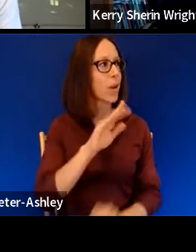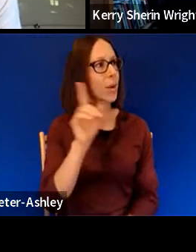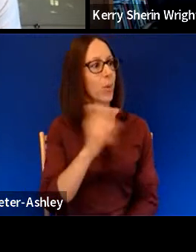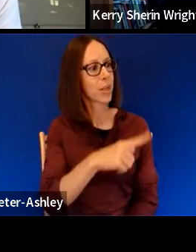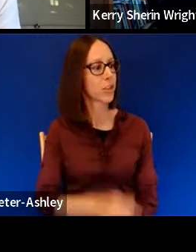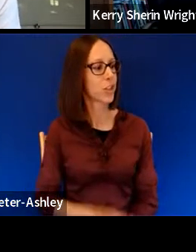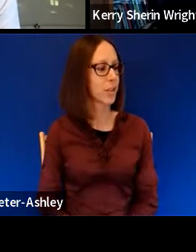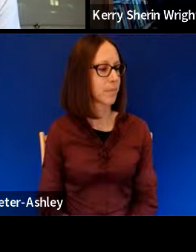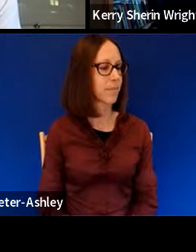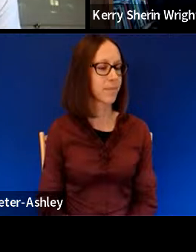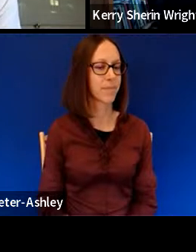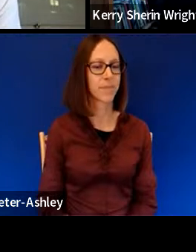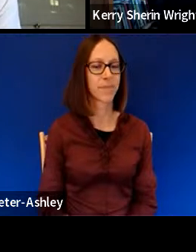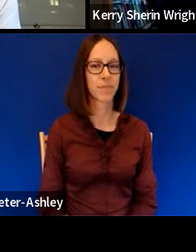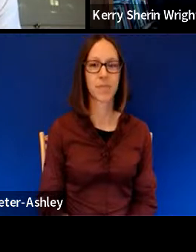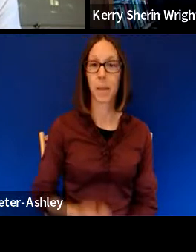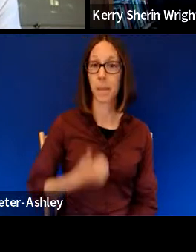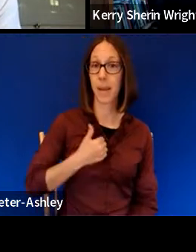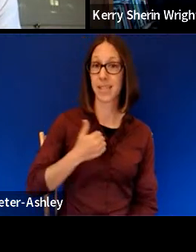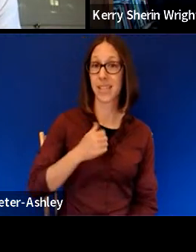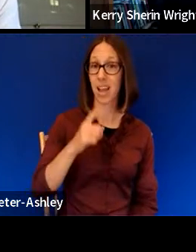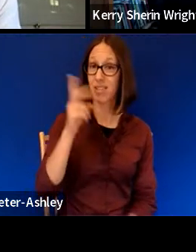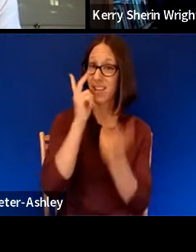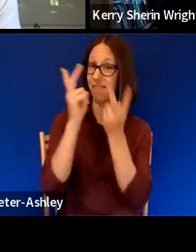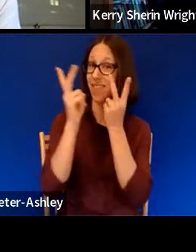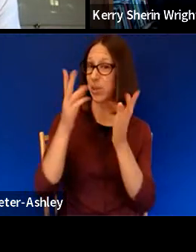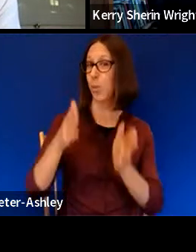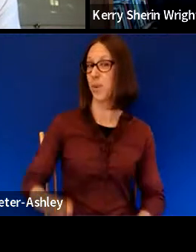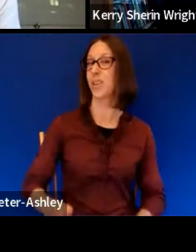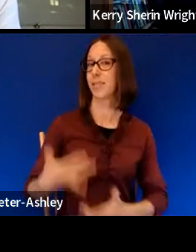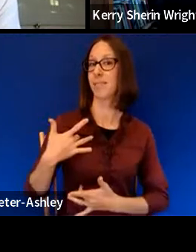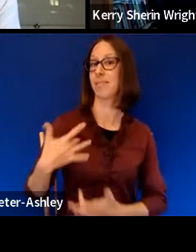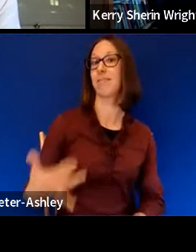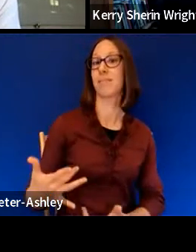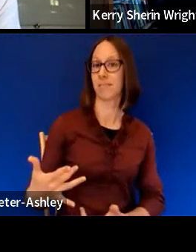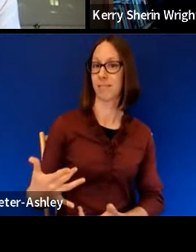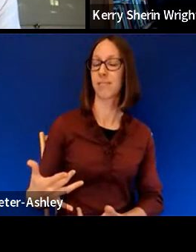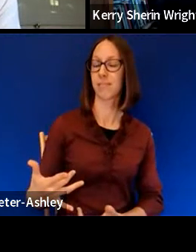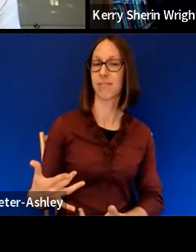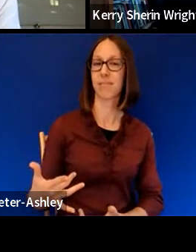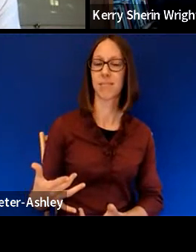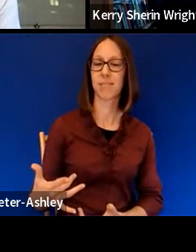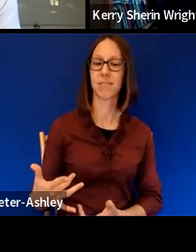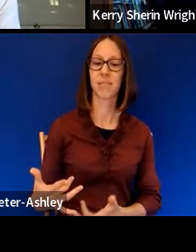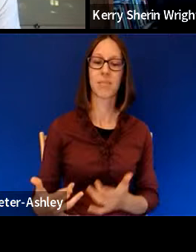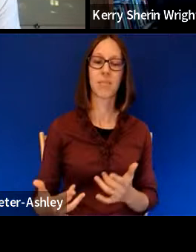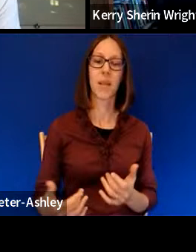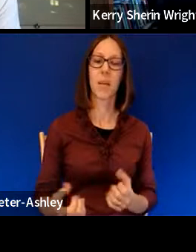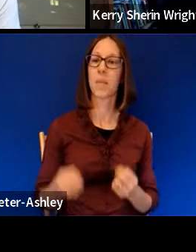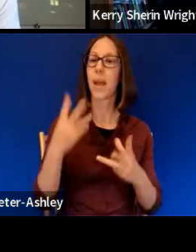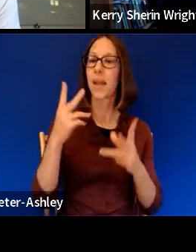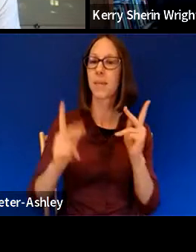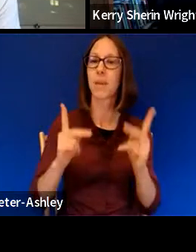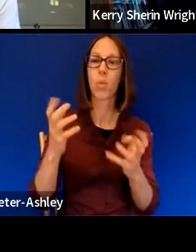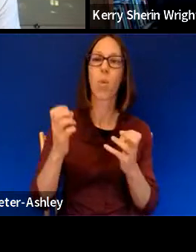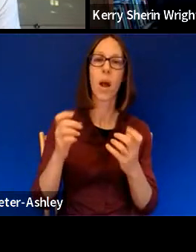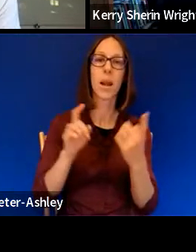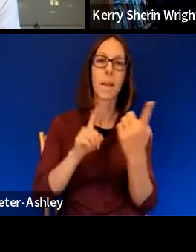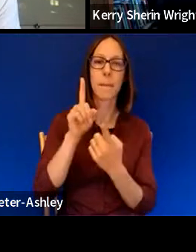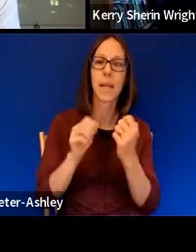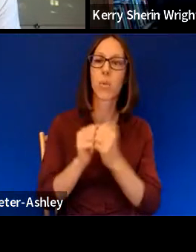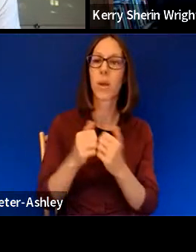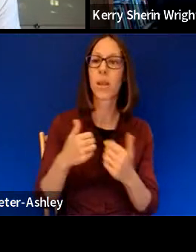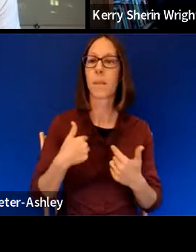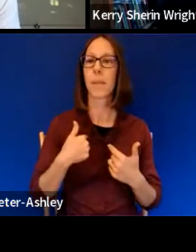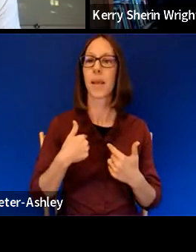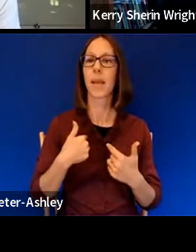Um, I'm actually a visual person. I find this, uh, a lot of people want to meet with me or something, you know, at work